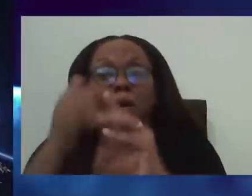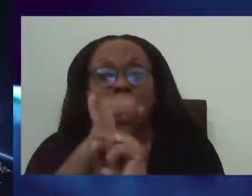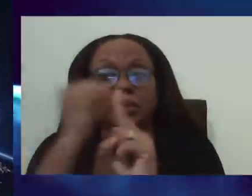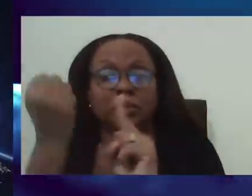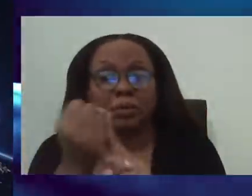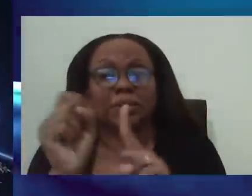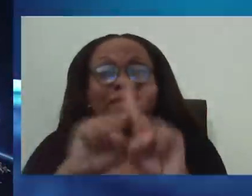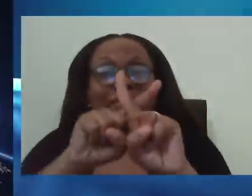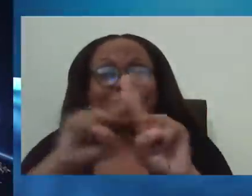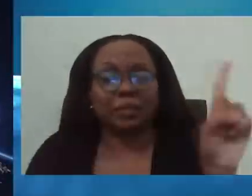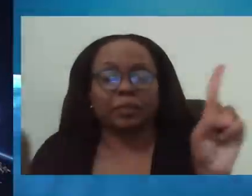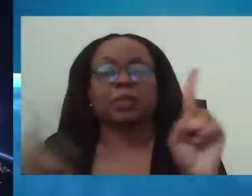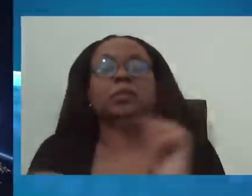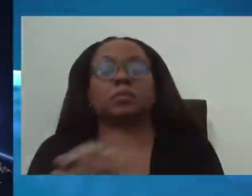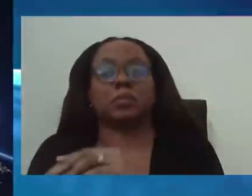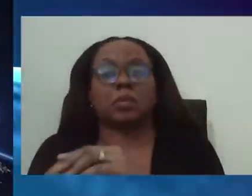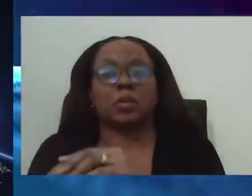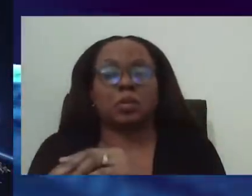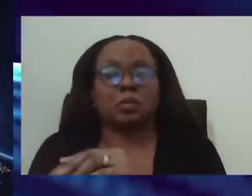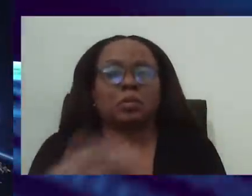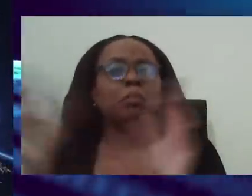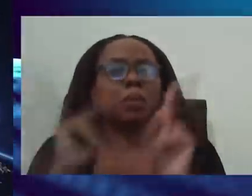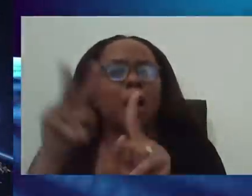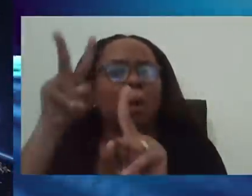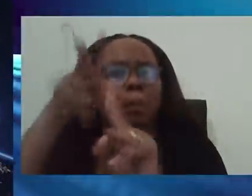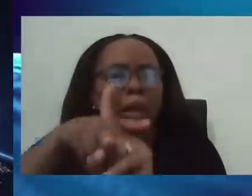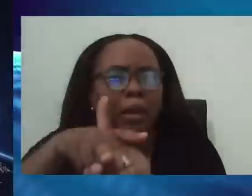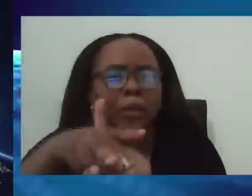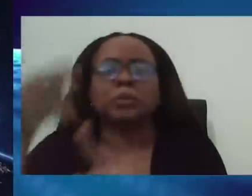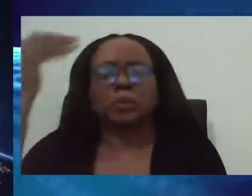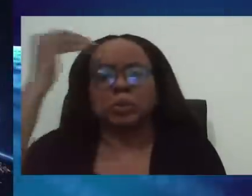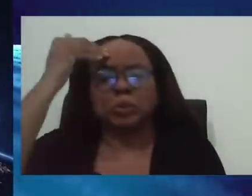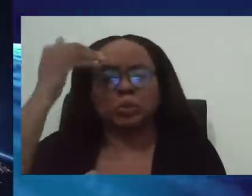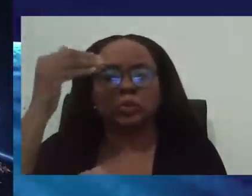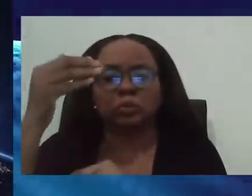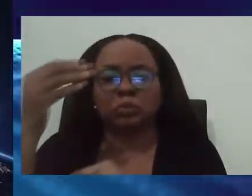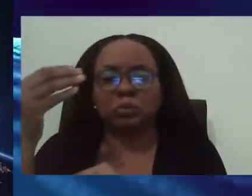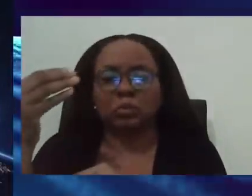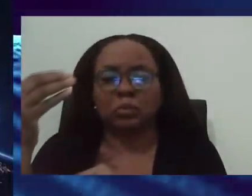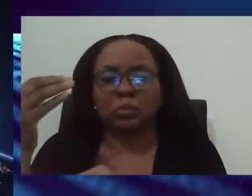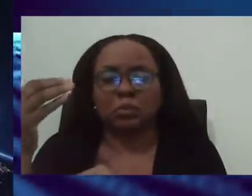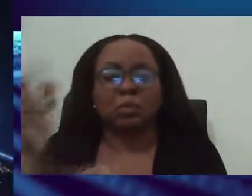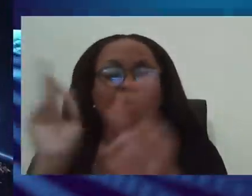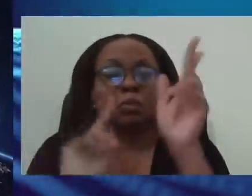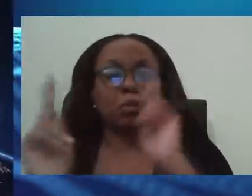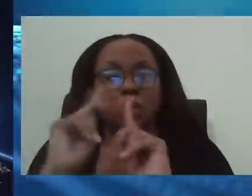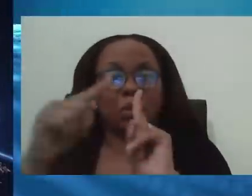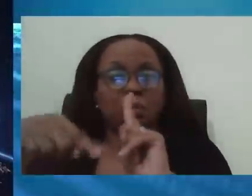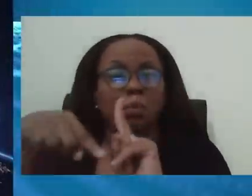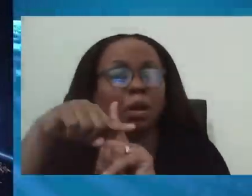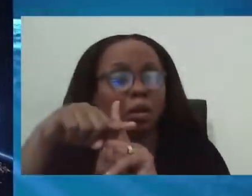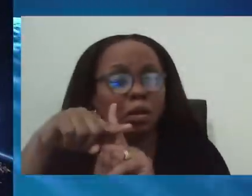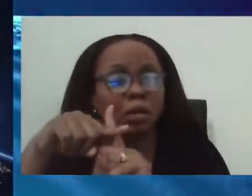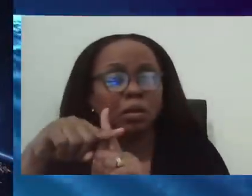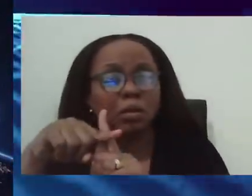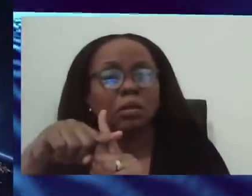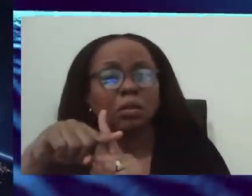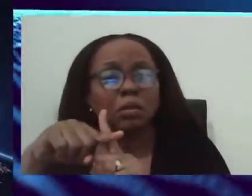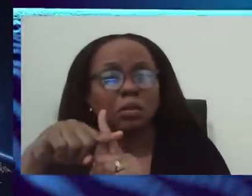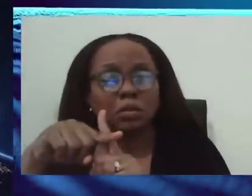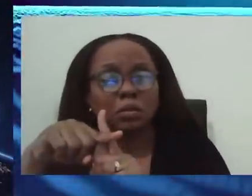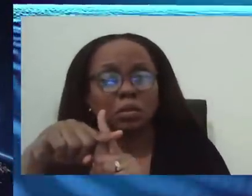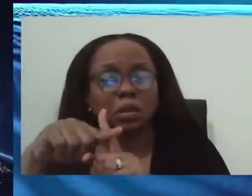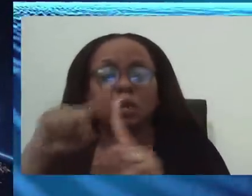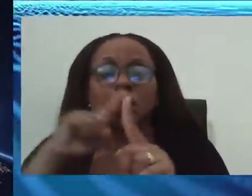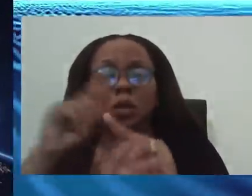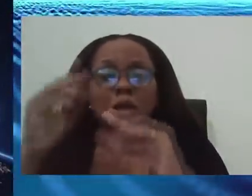we know that the isolation situation is that the persons who are positive has significantly wrapped